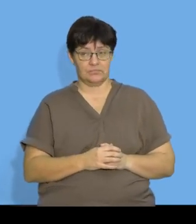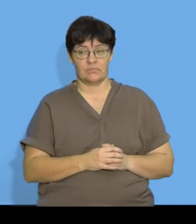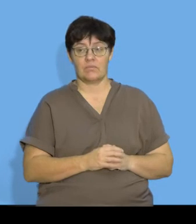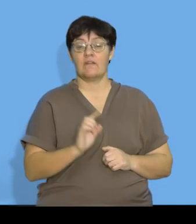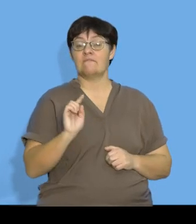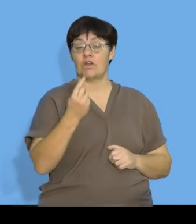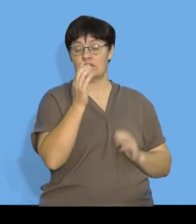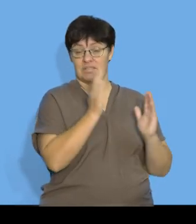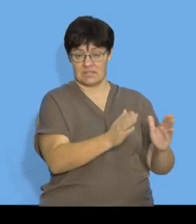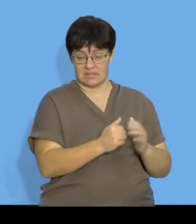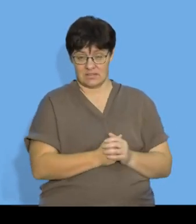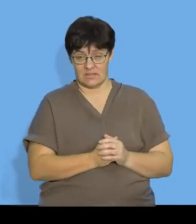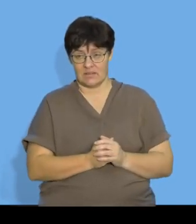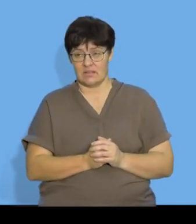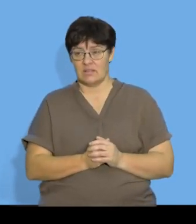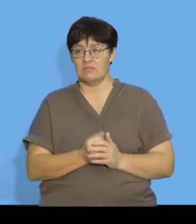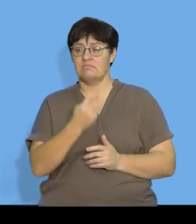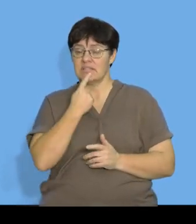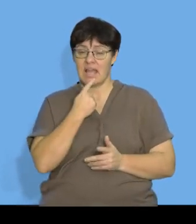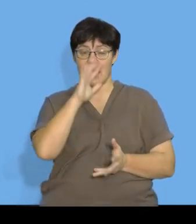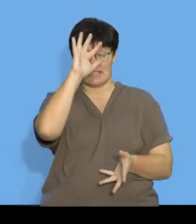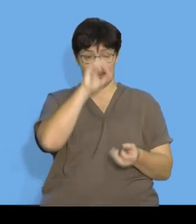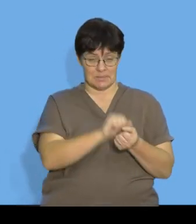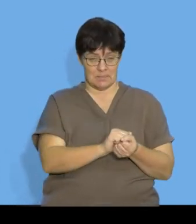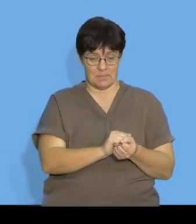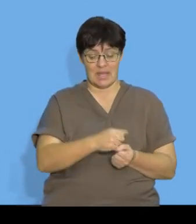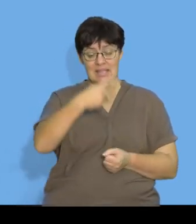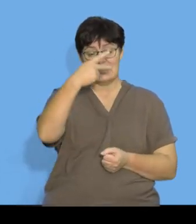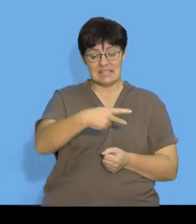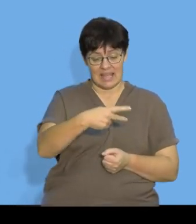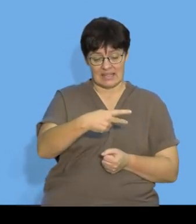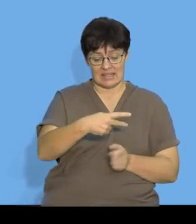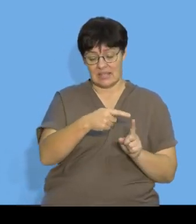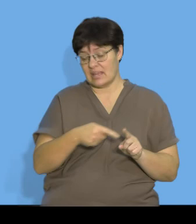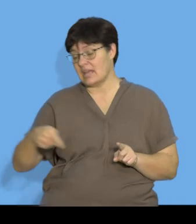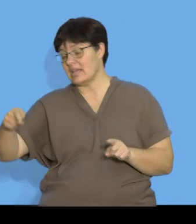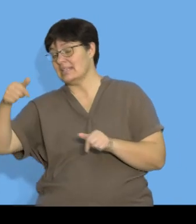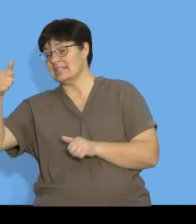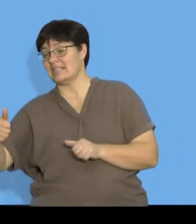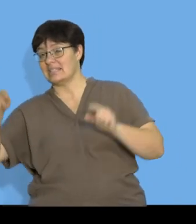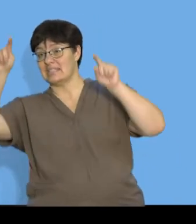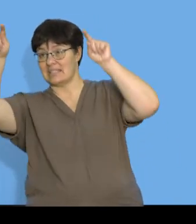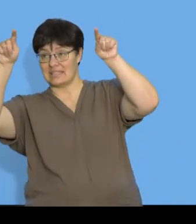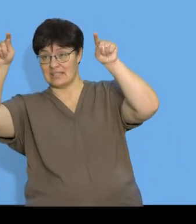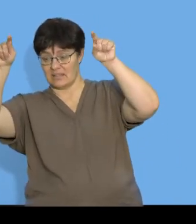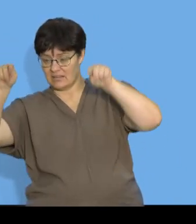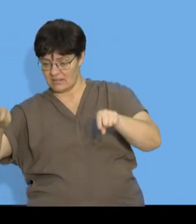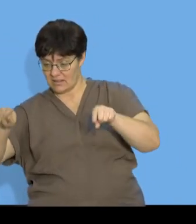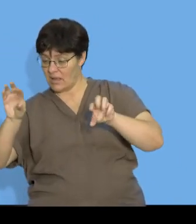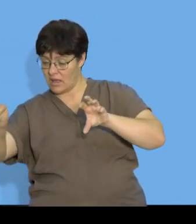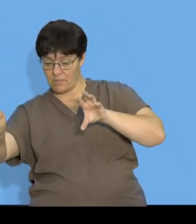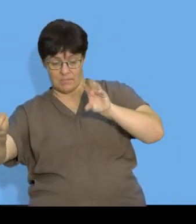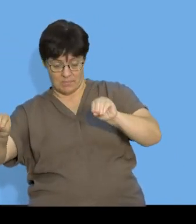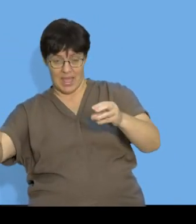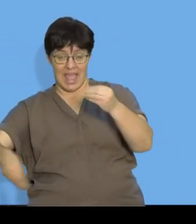if I'm saying that the sum of the second and sixth term the second term would be